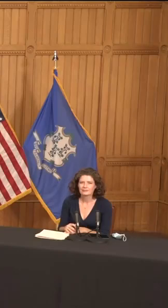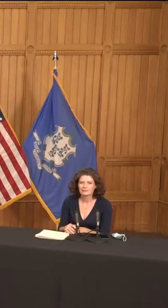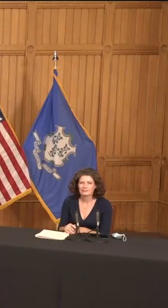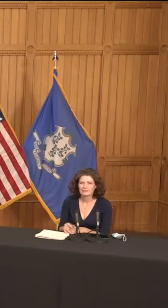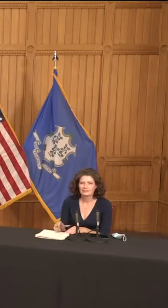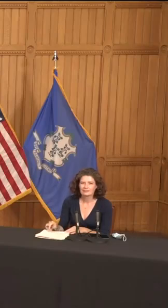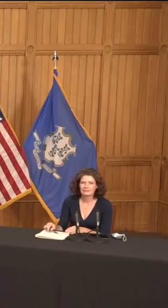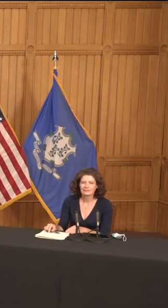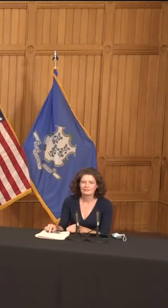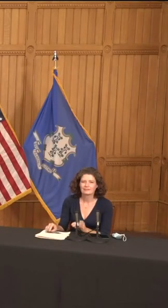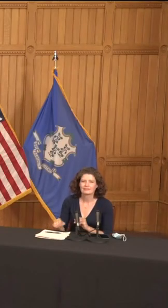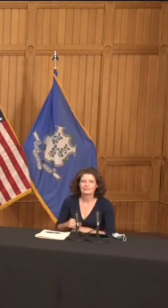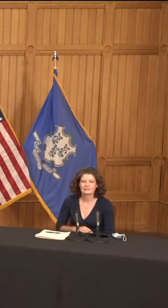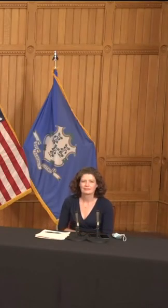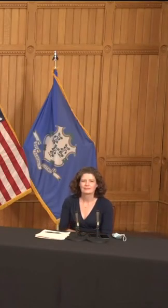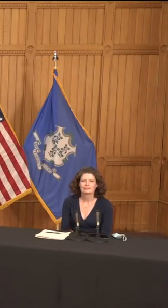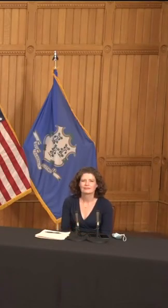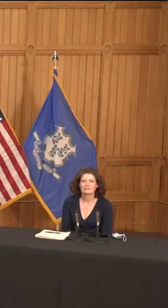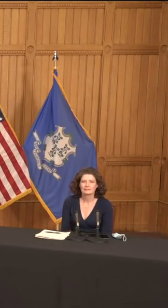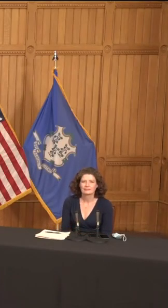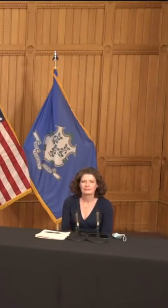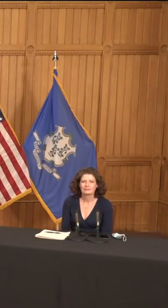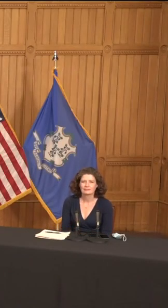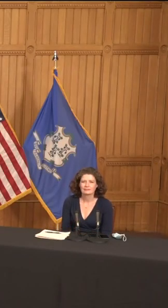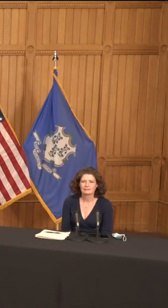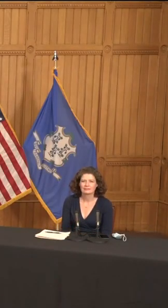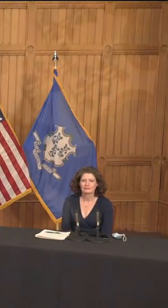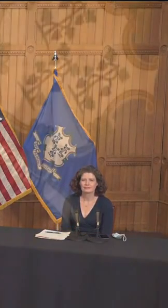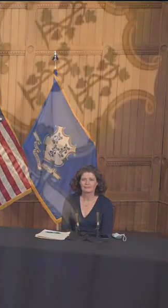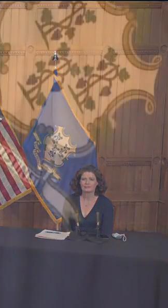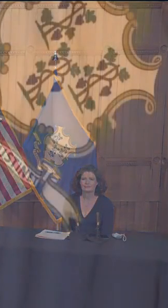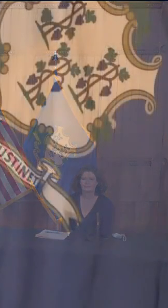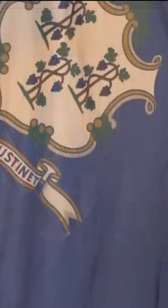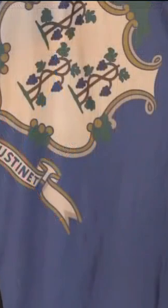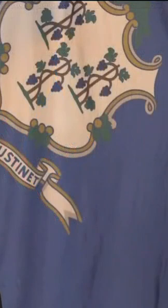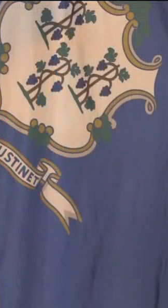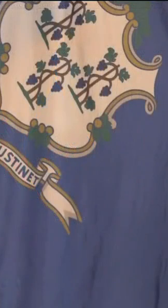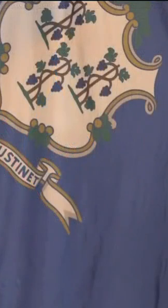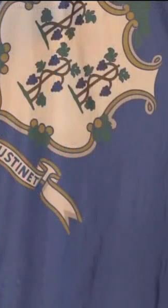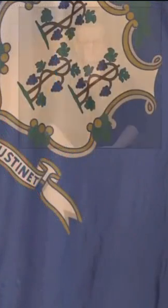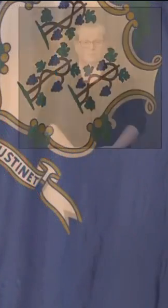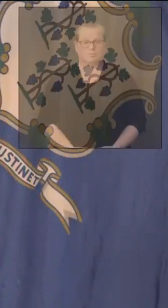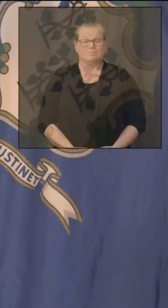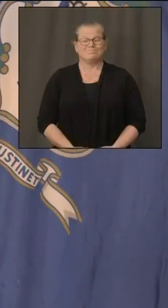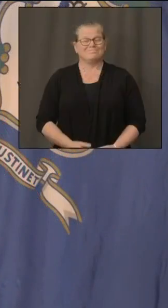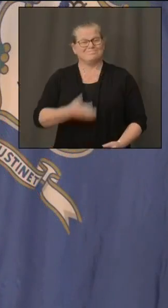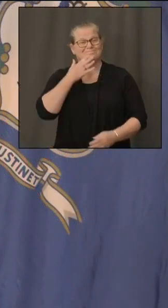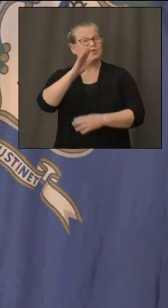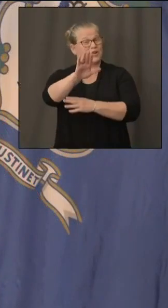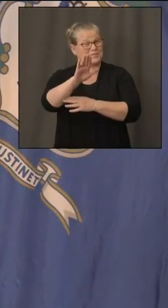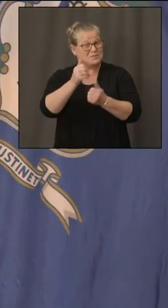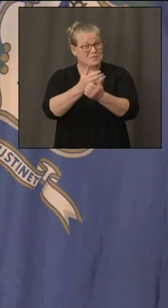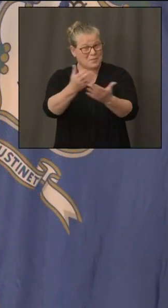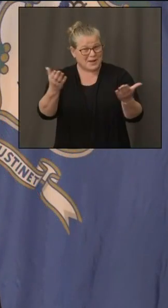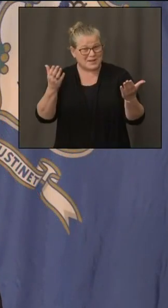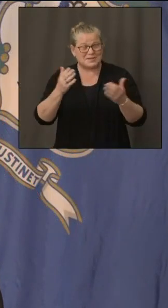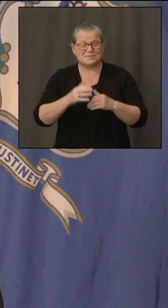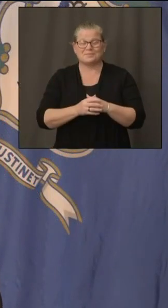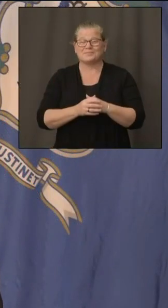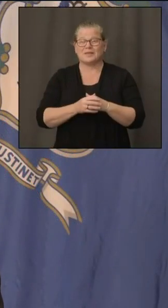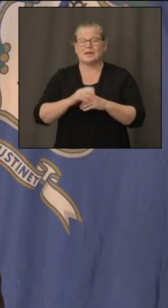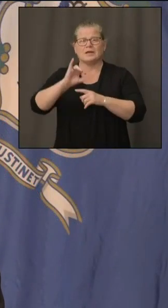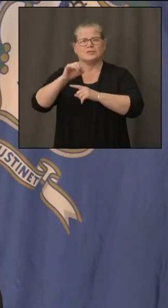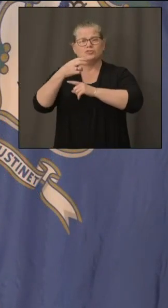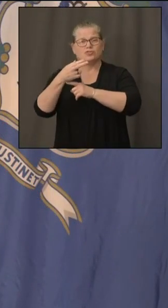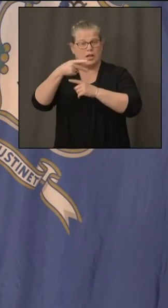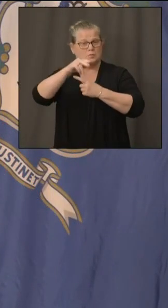all right good afternoon everybody um josh and